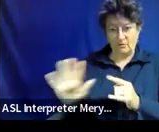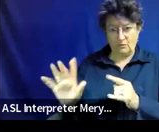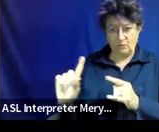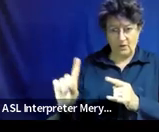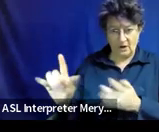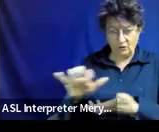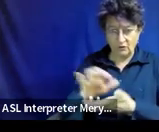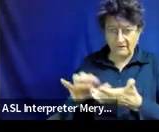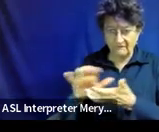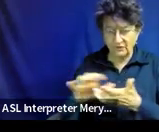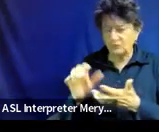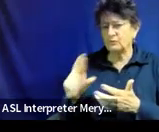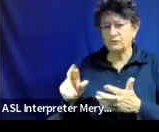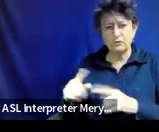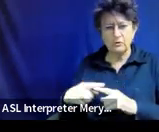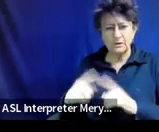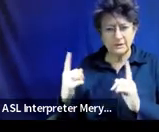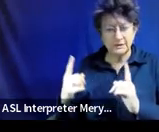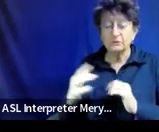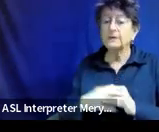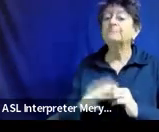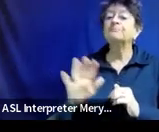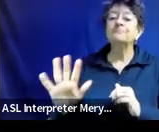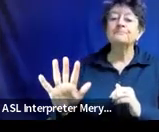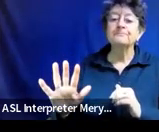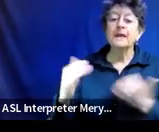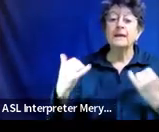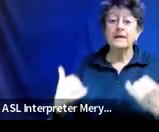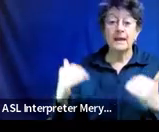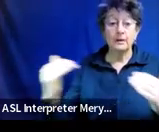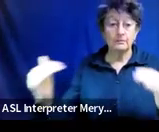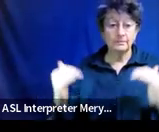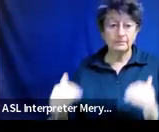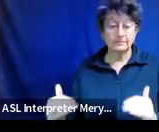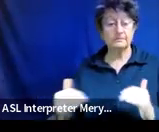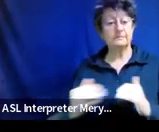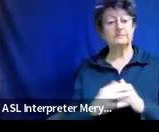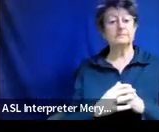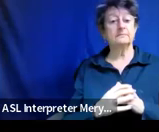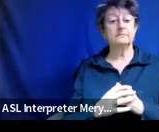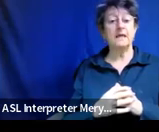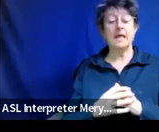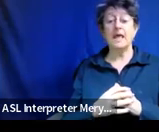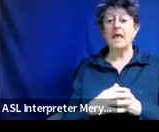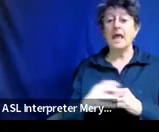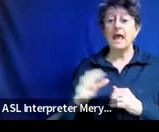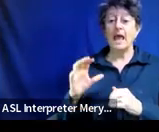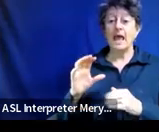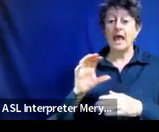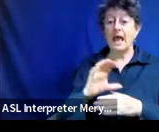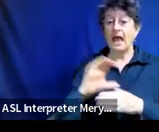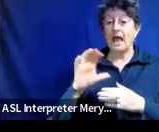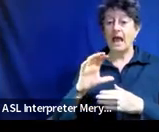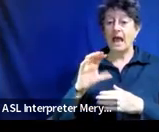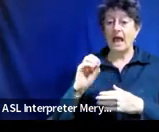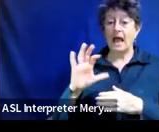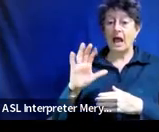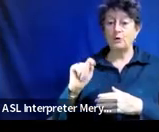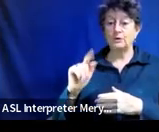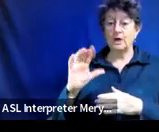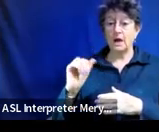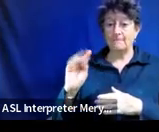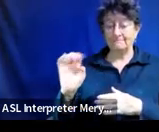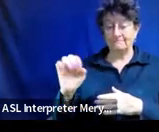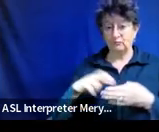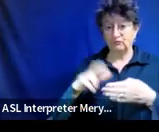All right. I am going to move on to outcome-based goals. So these are things